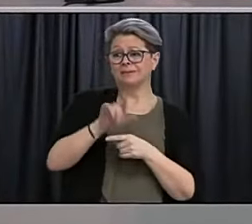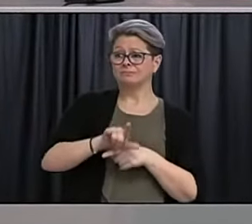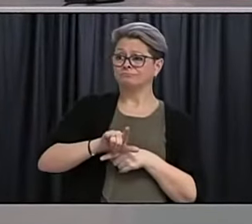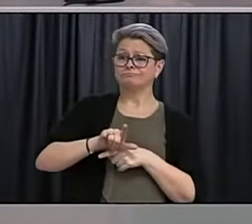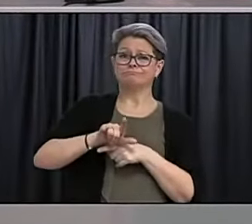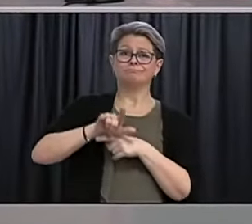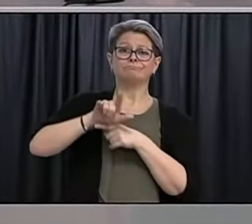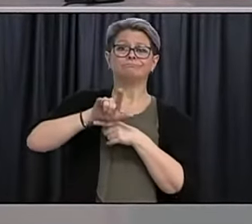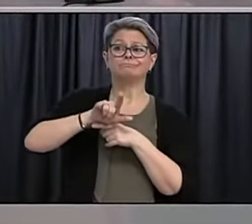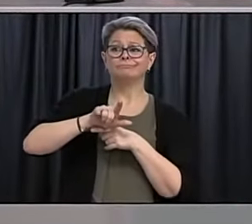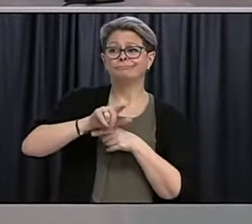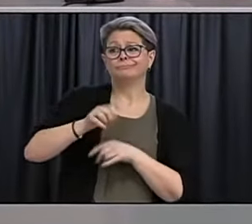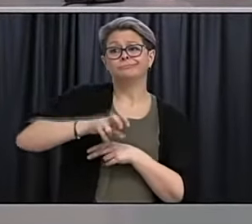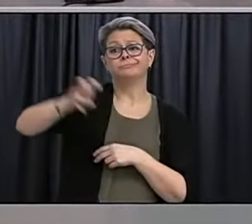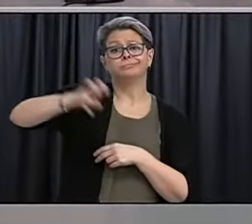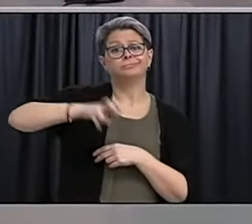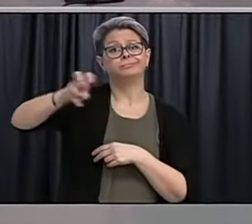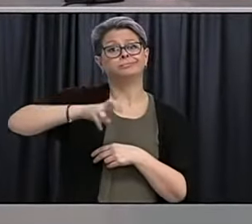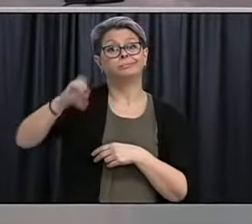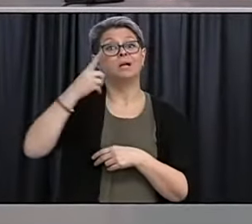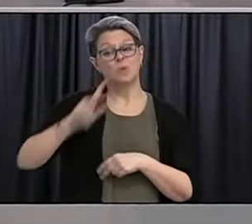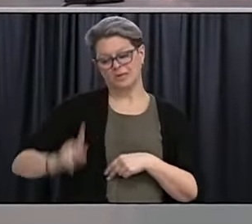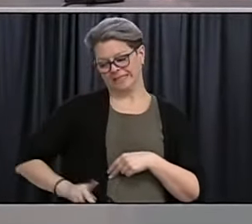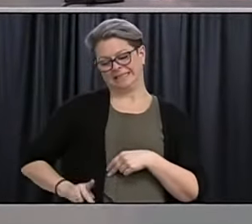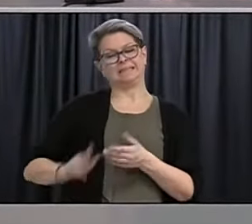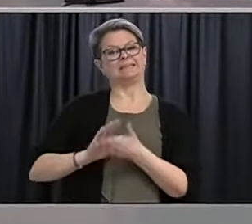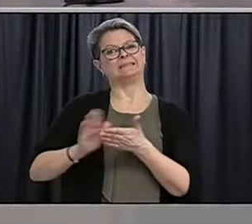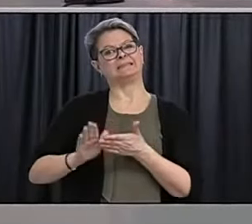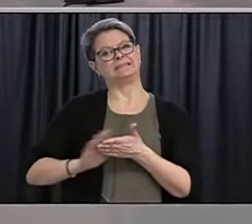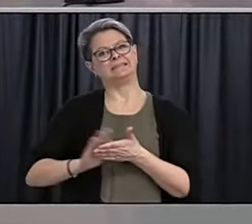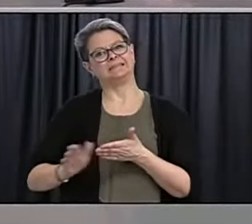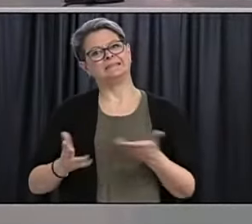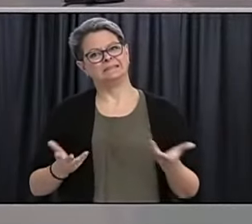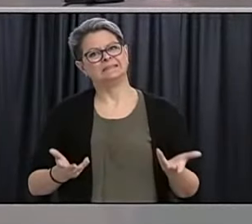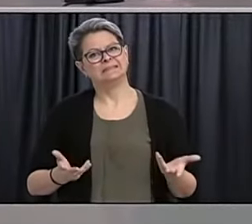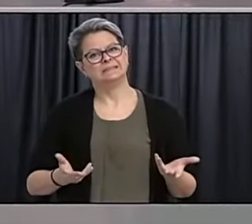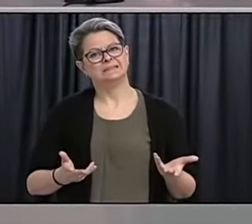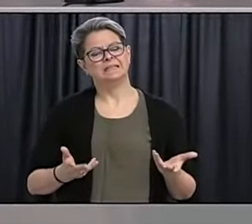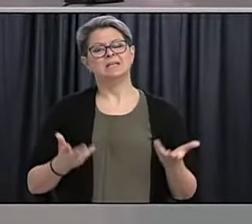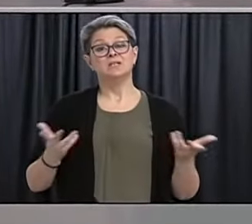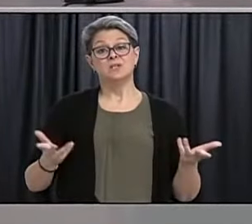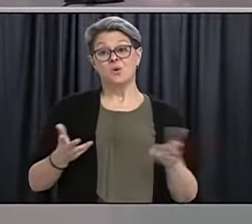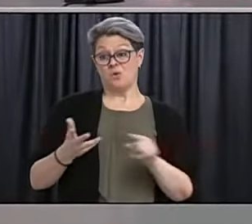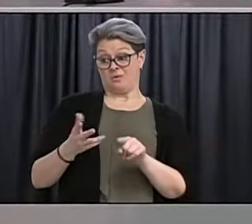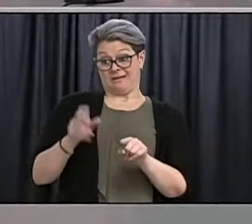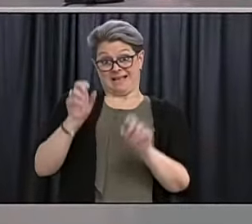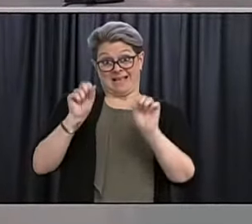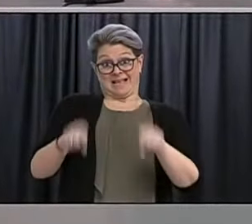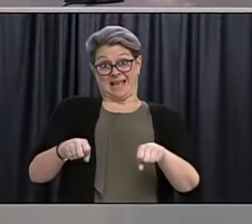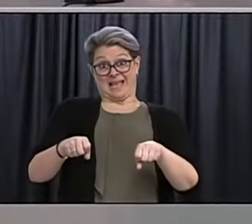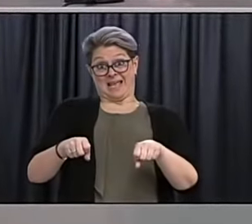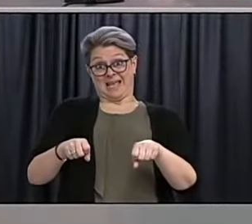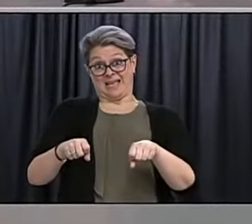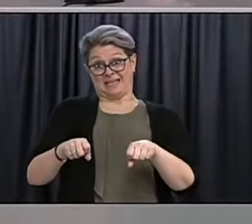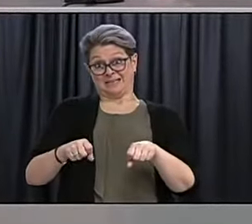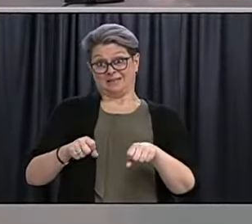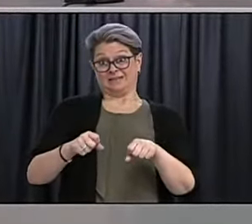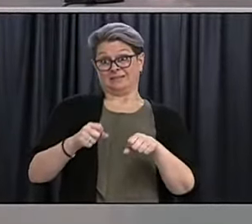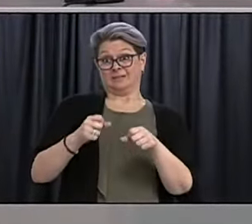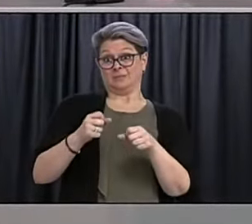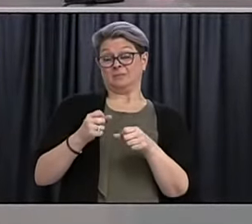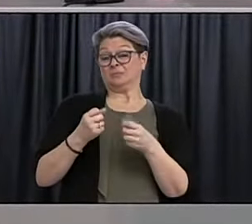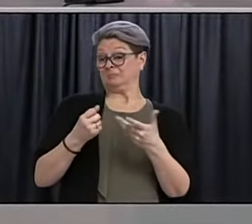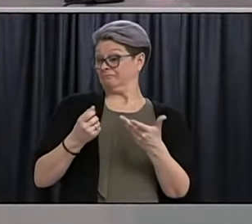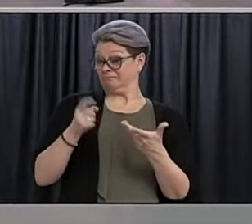more for dialysis. So, in such extreme cases as this, can we adopt the process to approve special